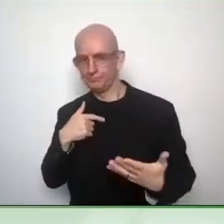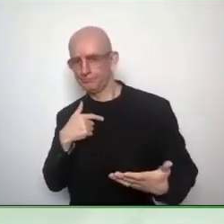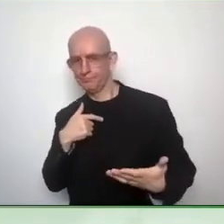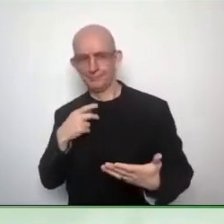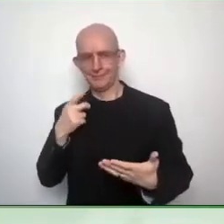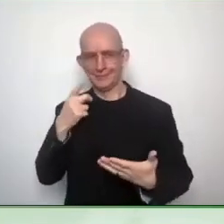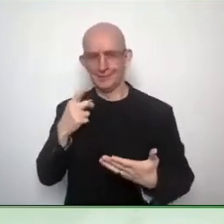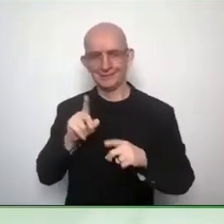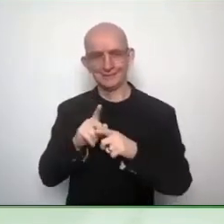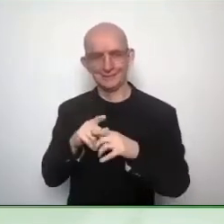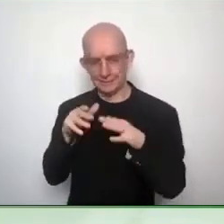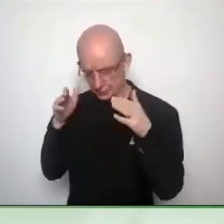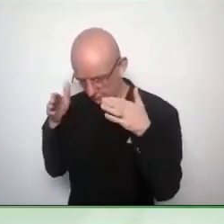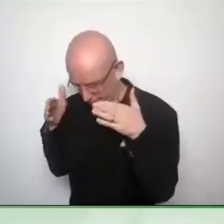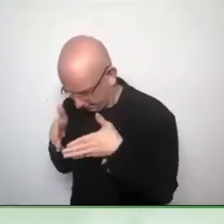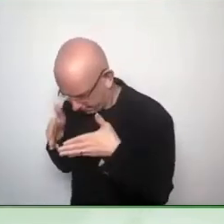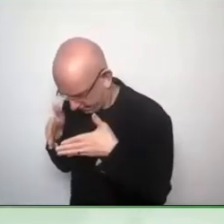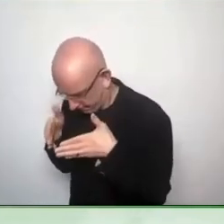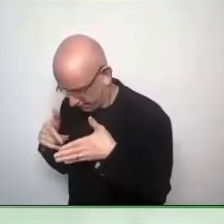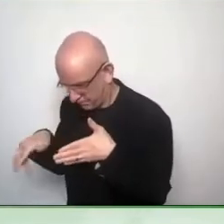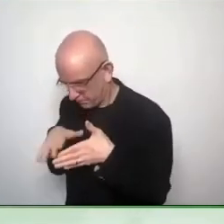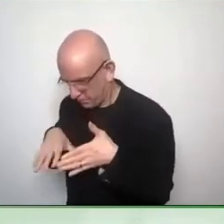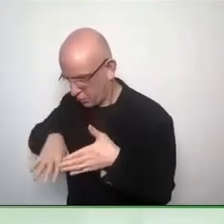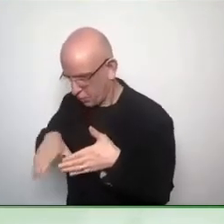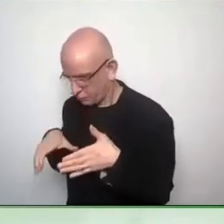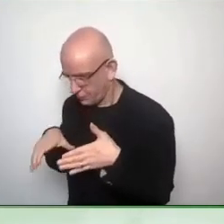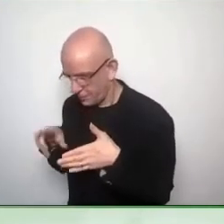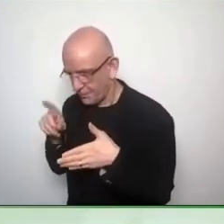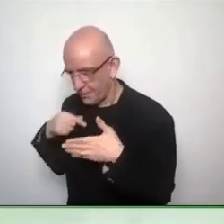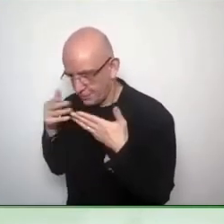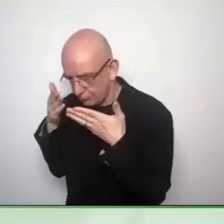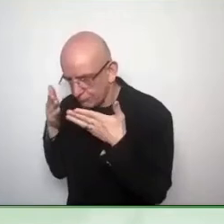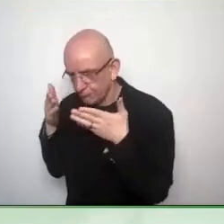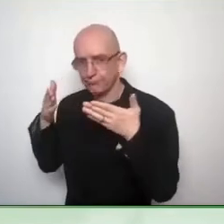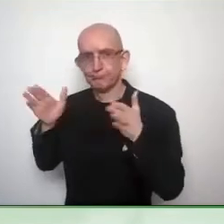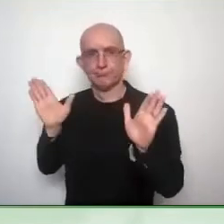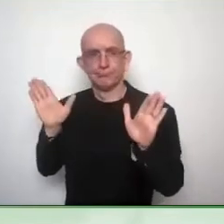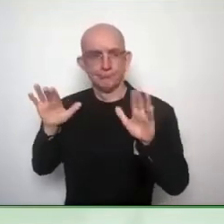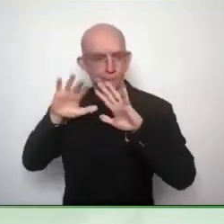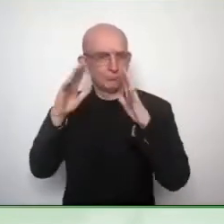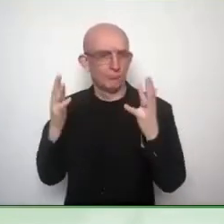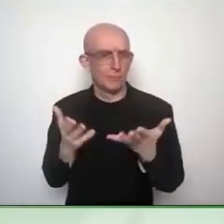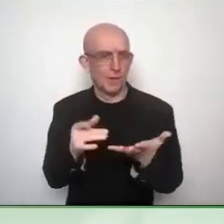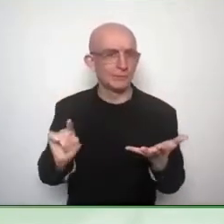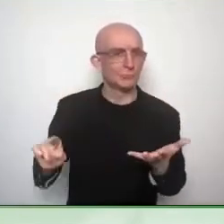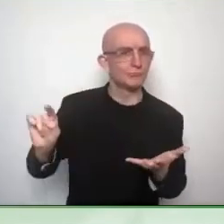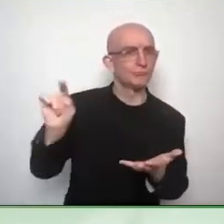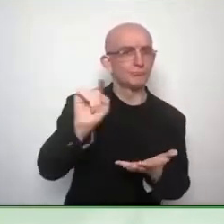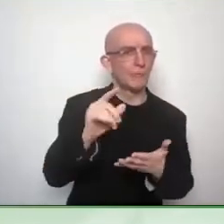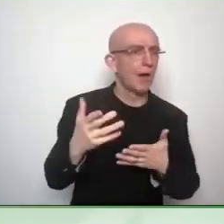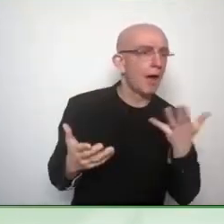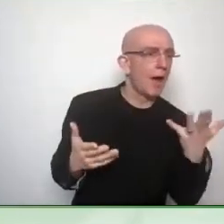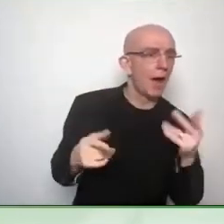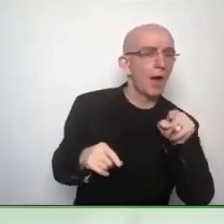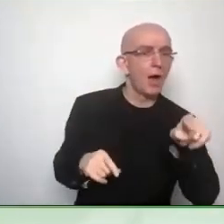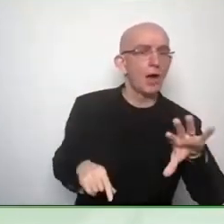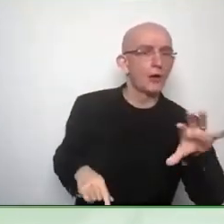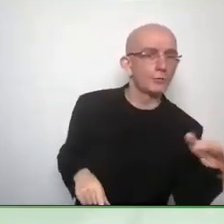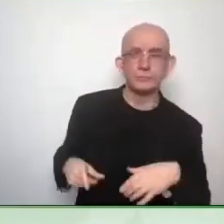drive innovation and step into the field quite differently from what we did.